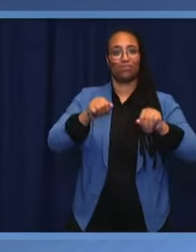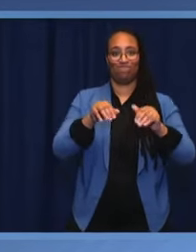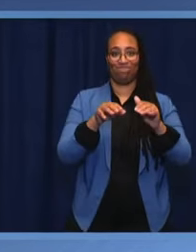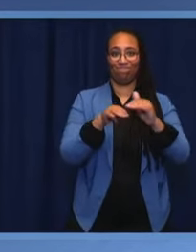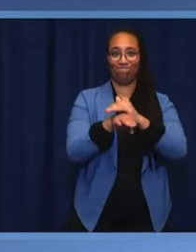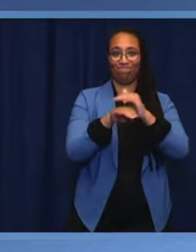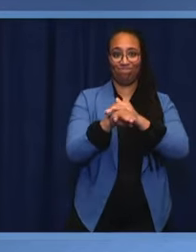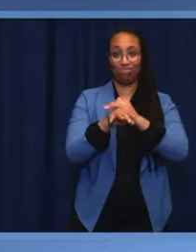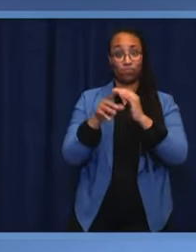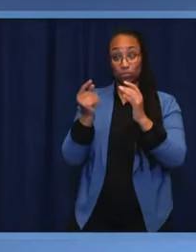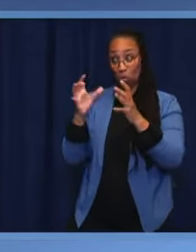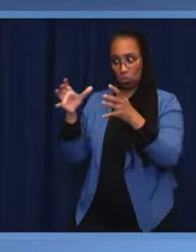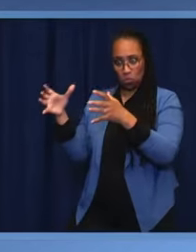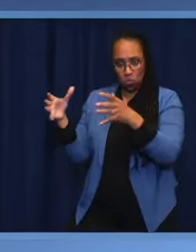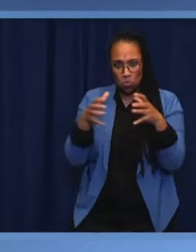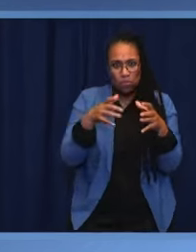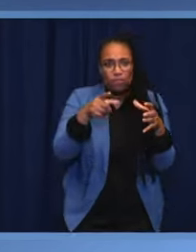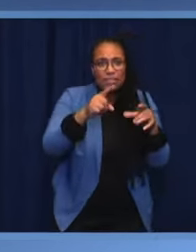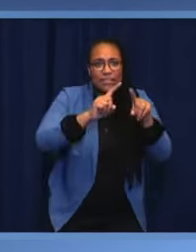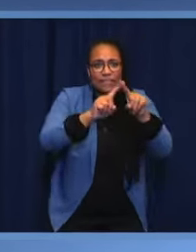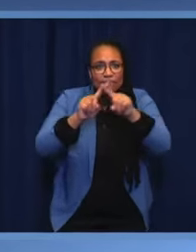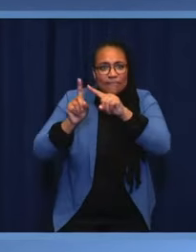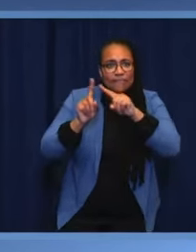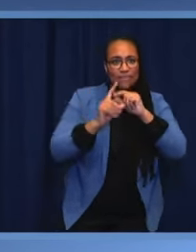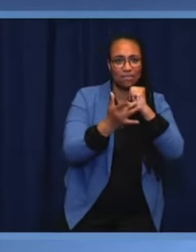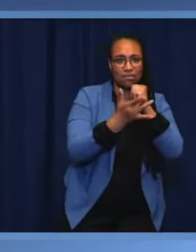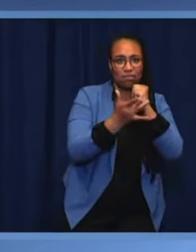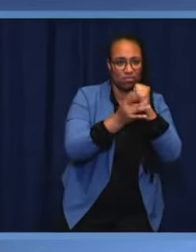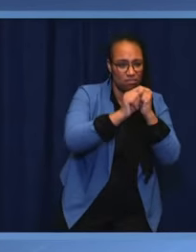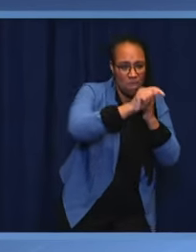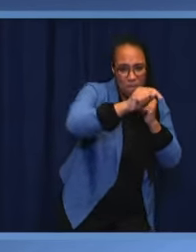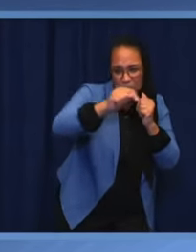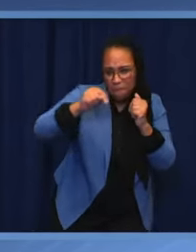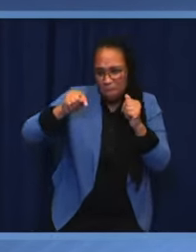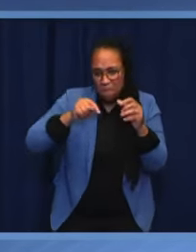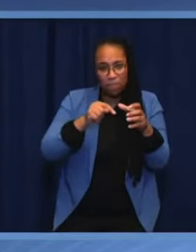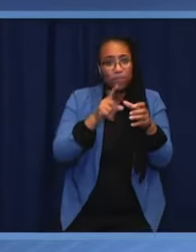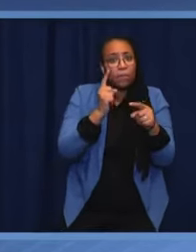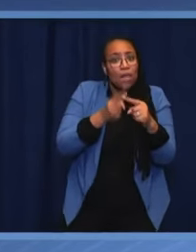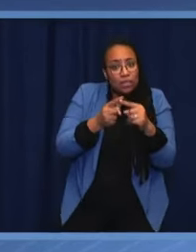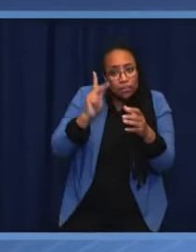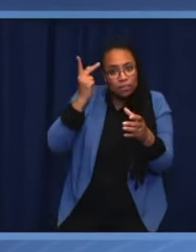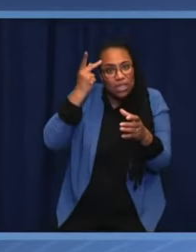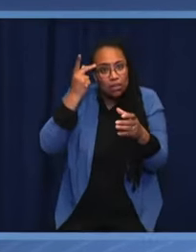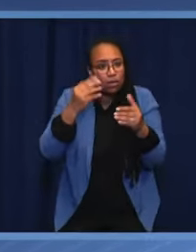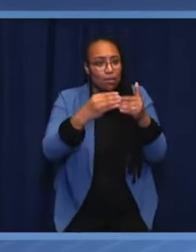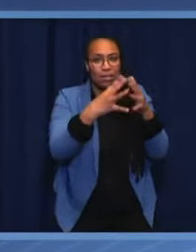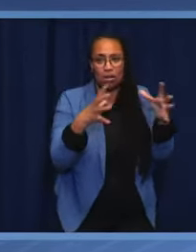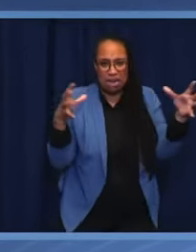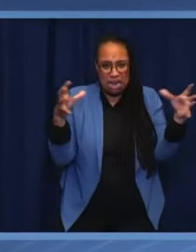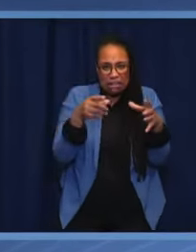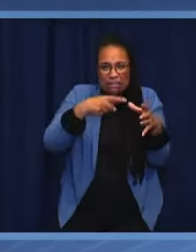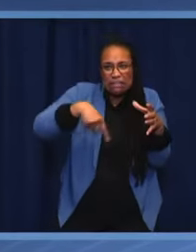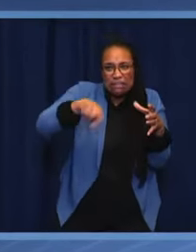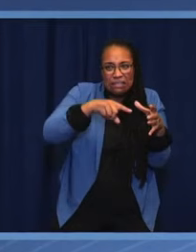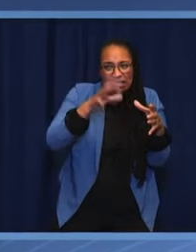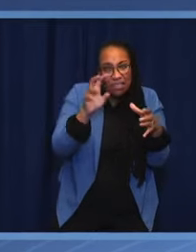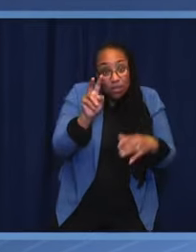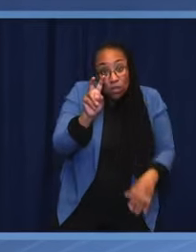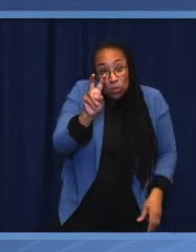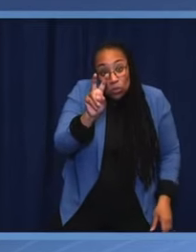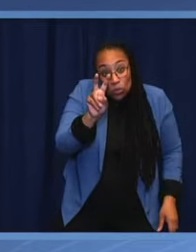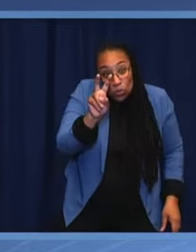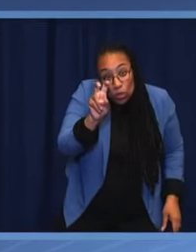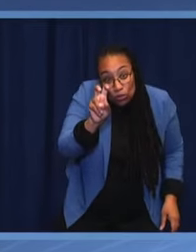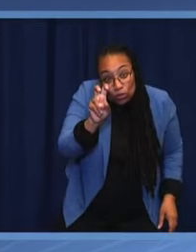the civil society. We have rallied more than 200 partners now around a new vision for a